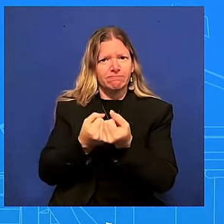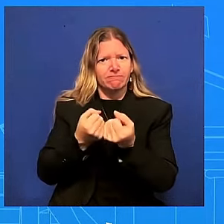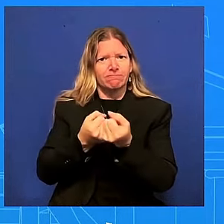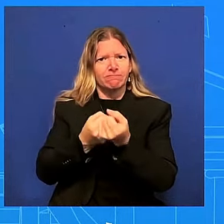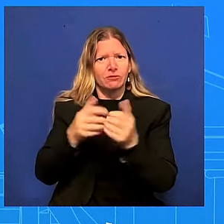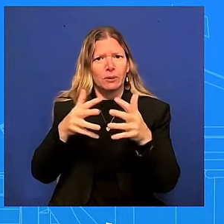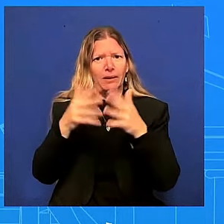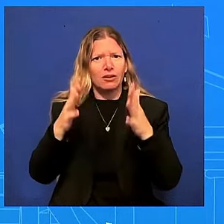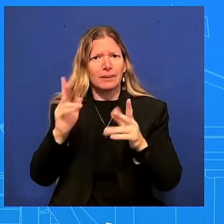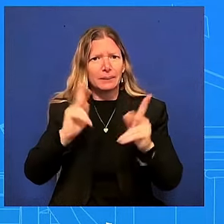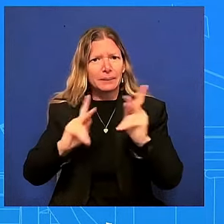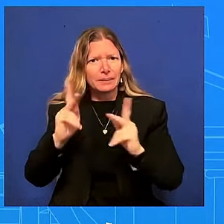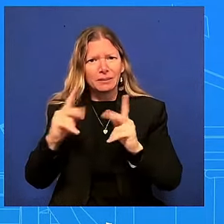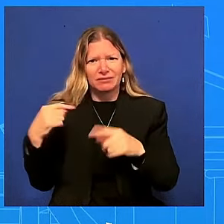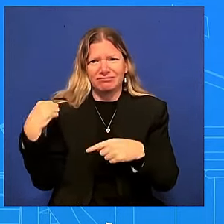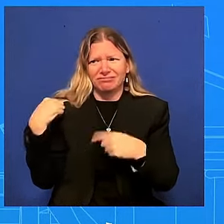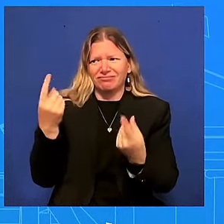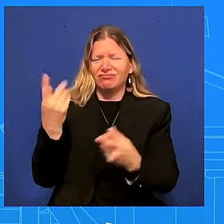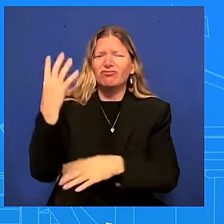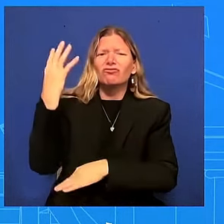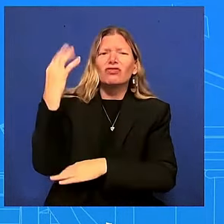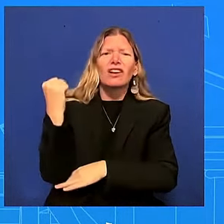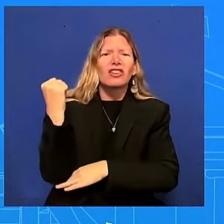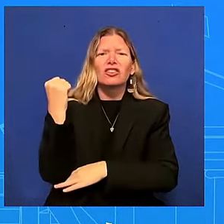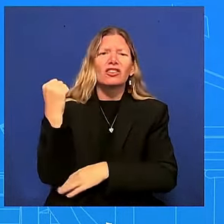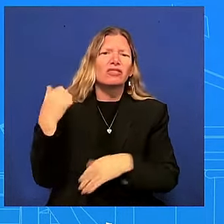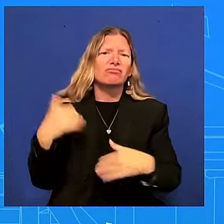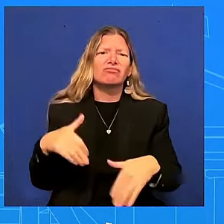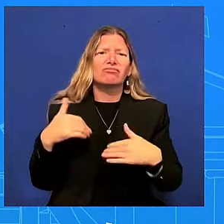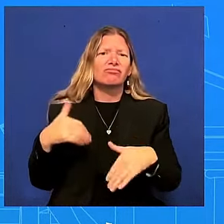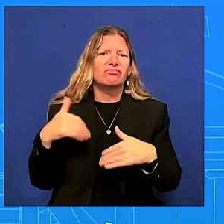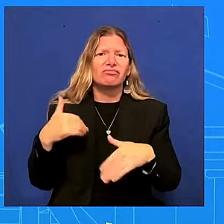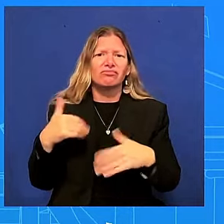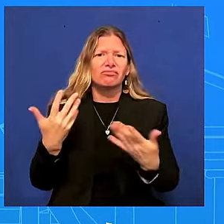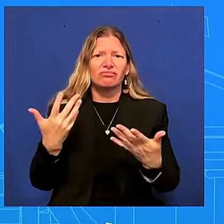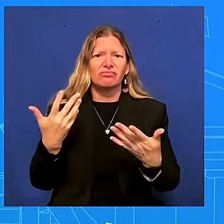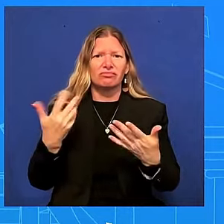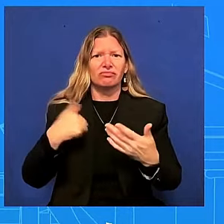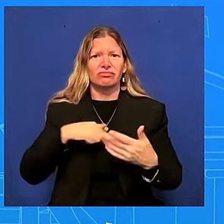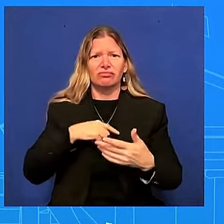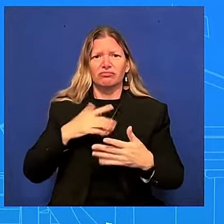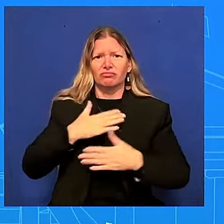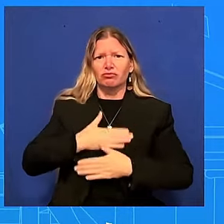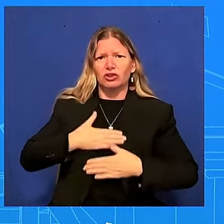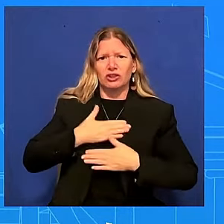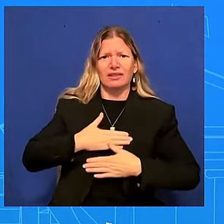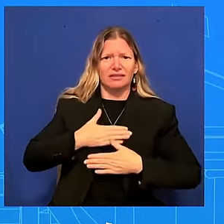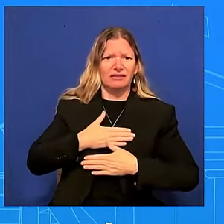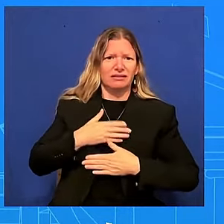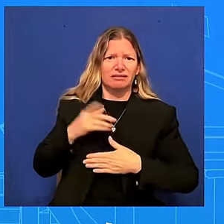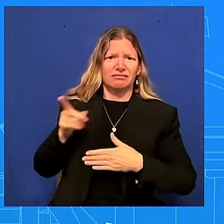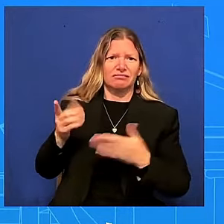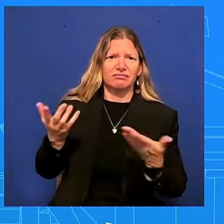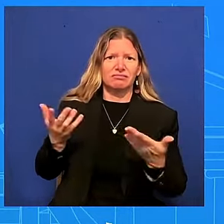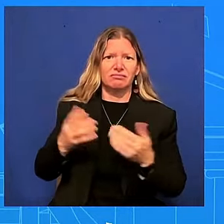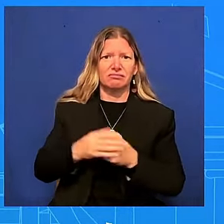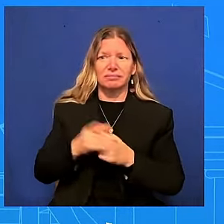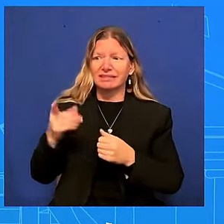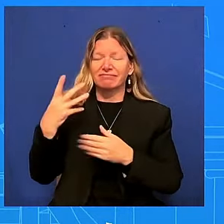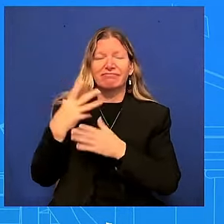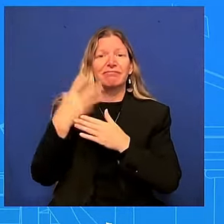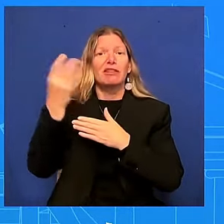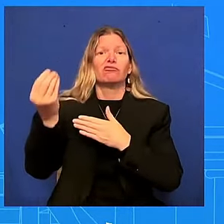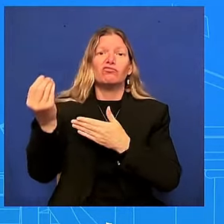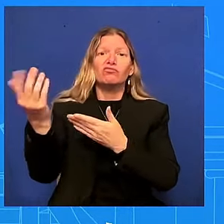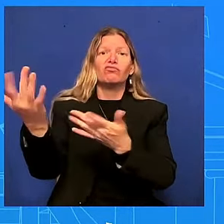americans across the country so we appreciate them for obviously but he was out there he was out there directly with supporters engaging with them